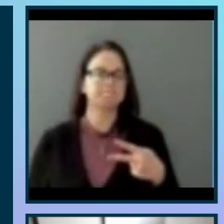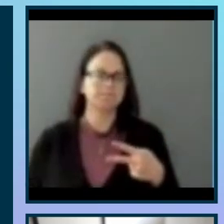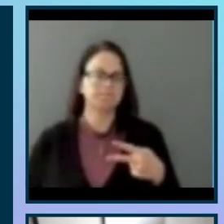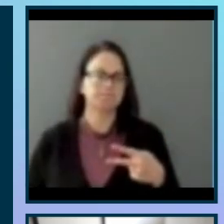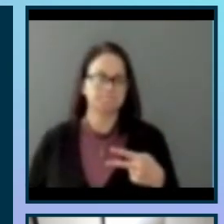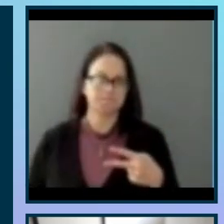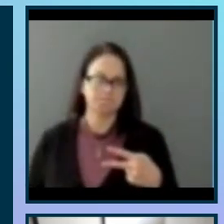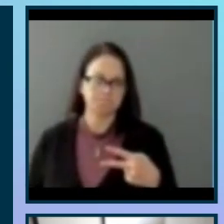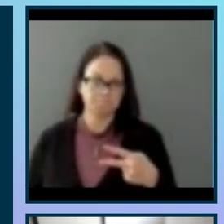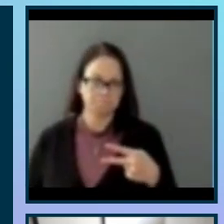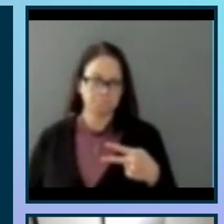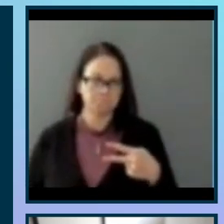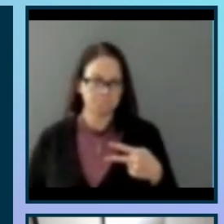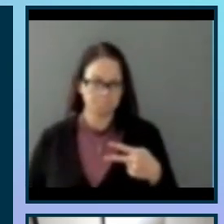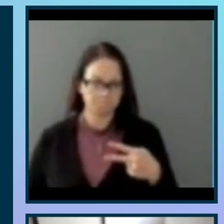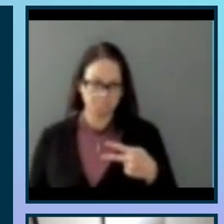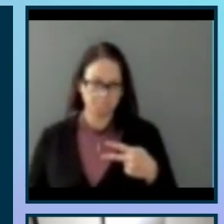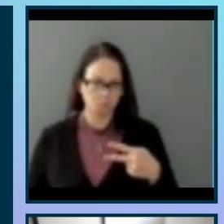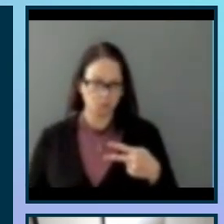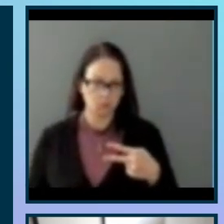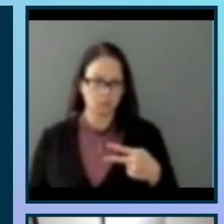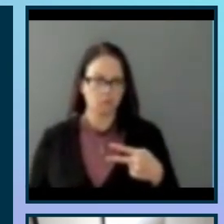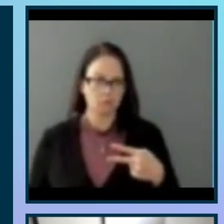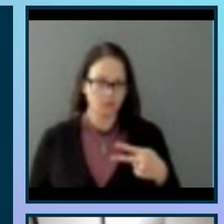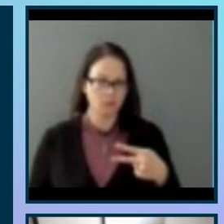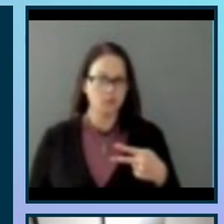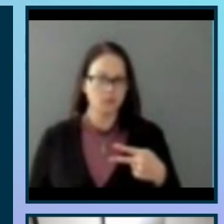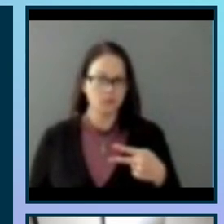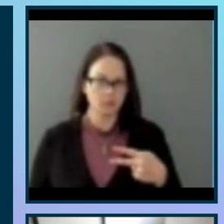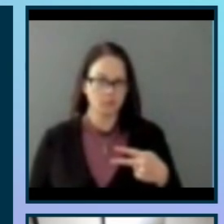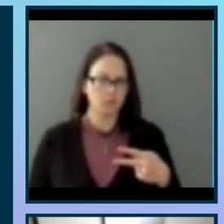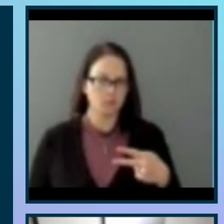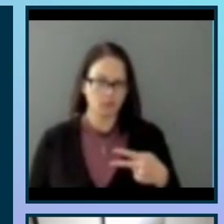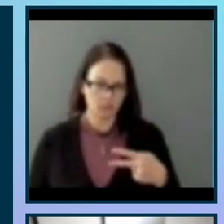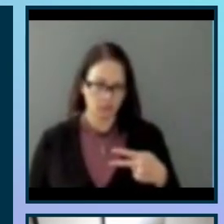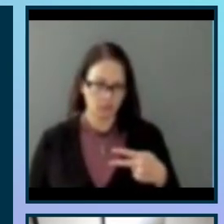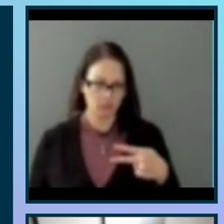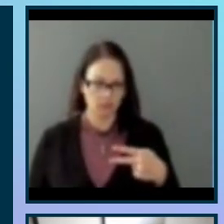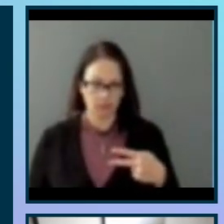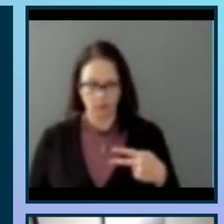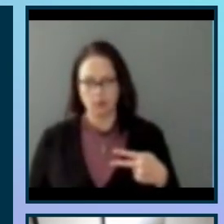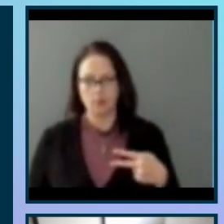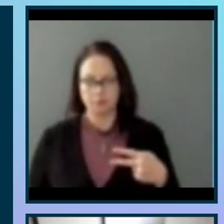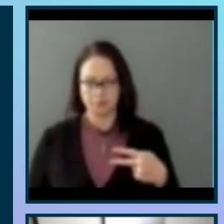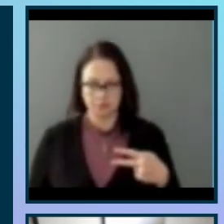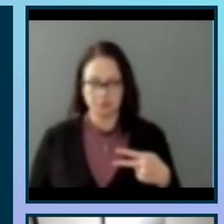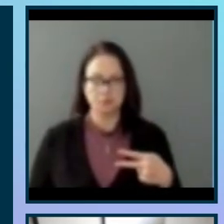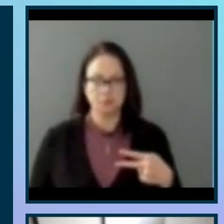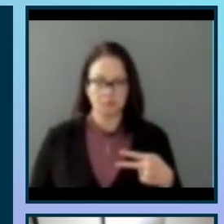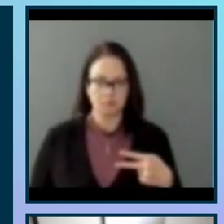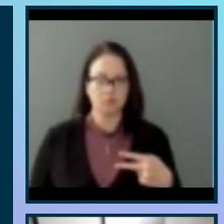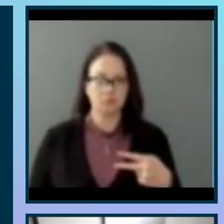data sonification are astronomy studies of star creation, interpreting cluster analysis, and geoscience.